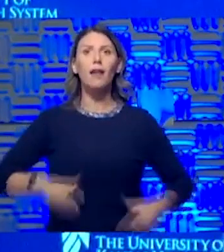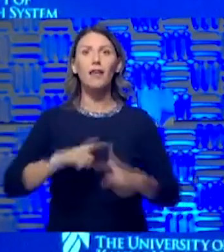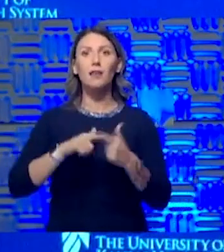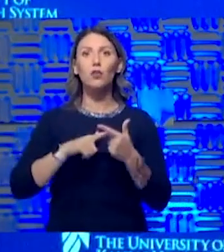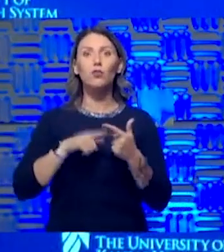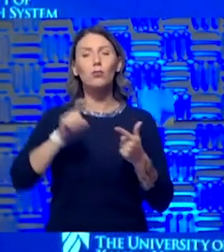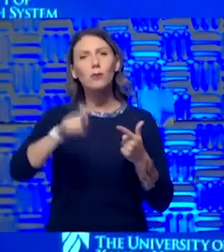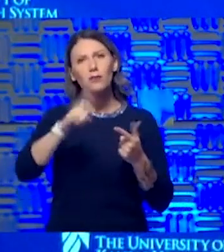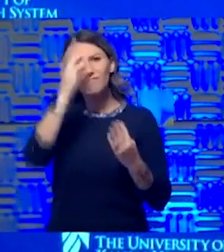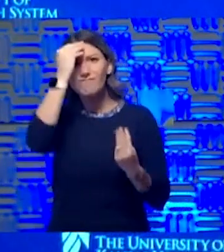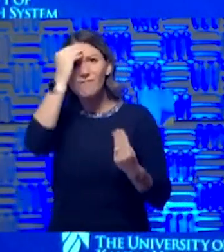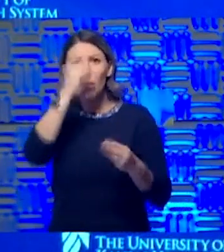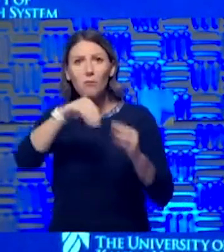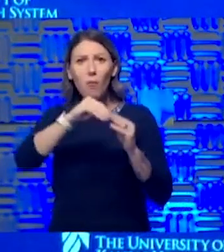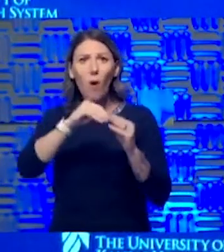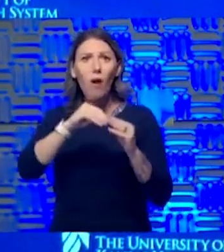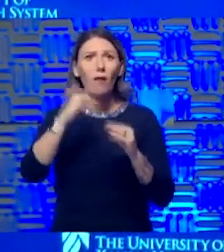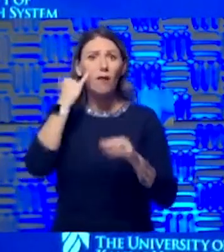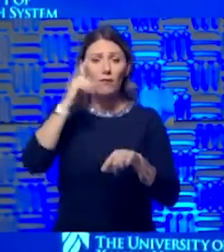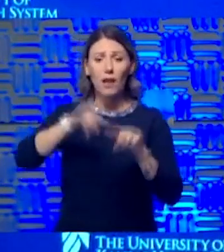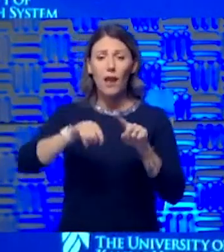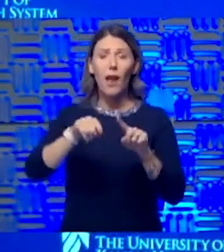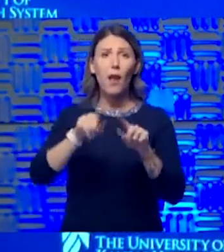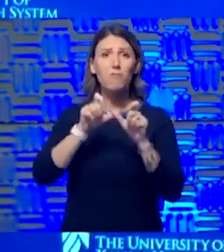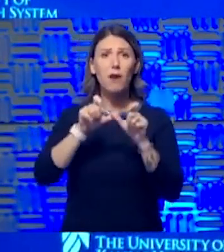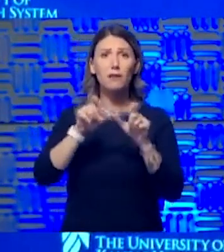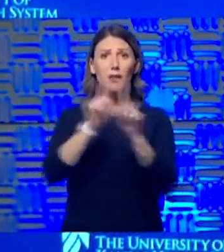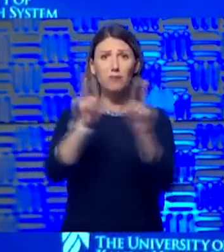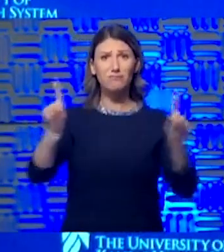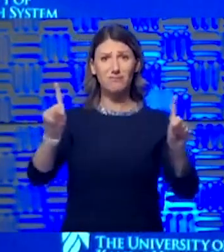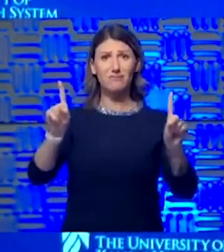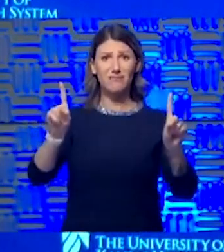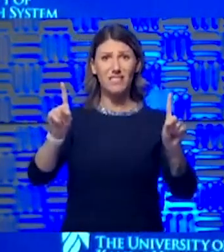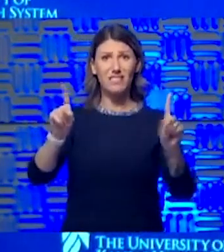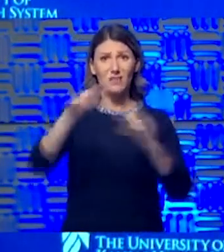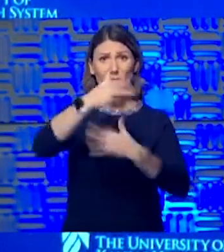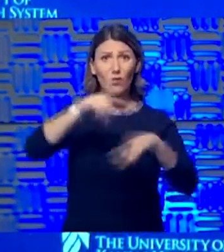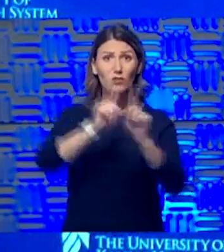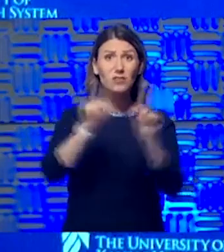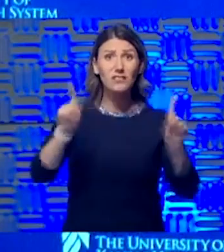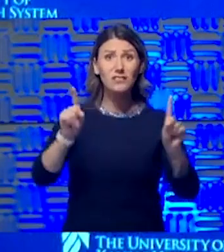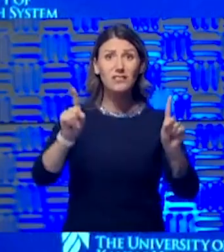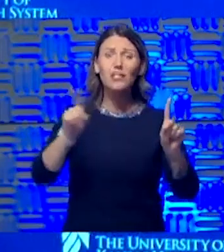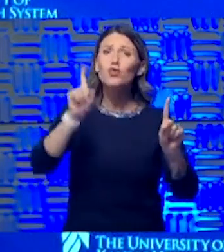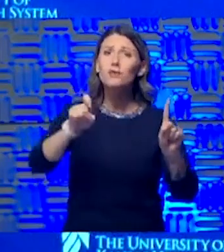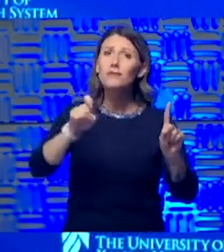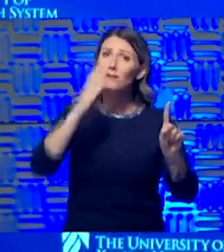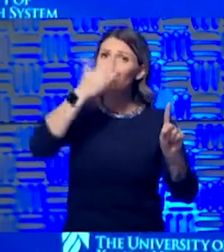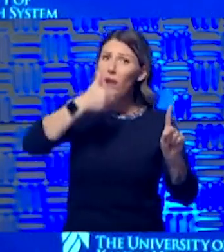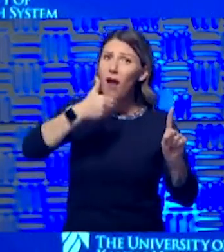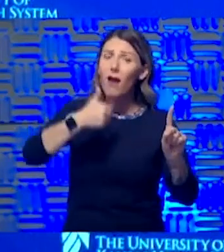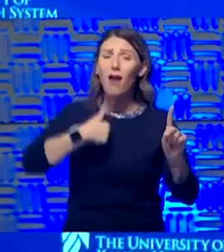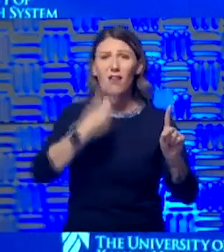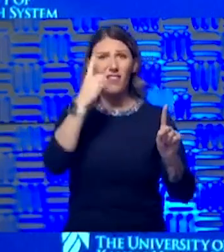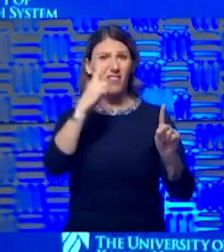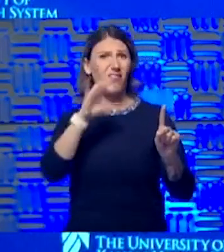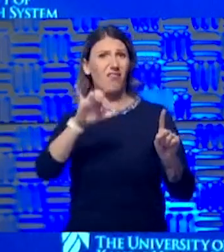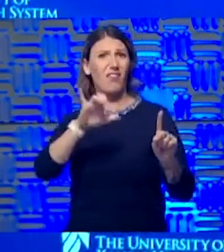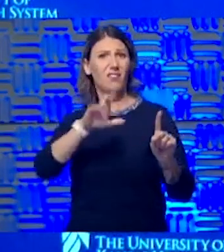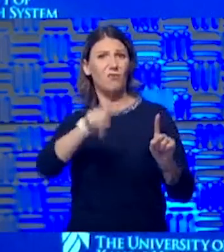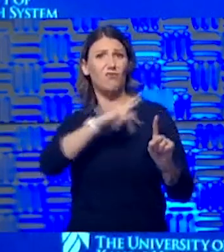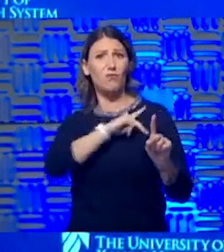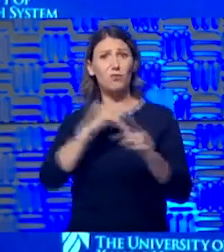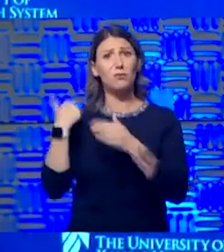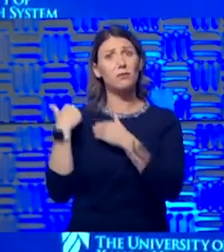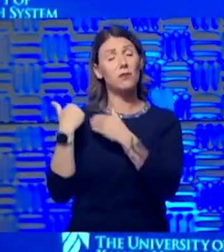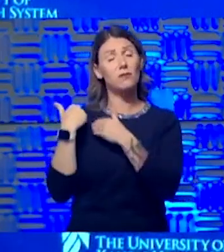I can't maintain social distance when I'm out in public, then I think you should wear a mask. I think that's a matter of personal responsibility. And I think we